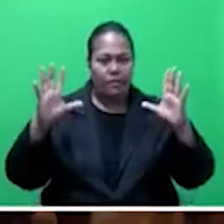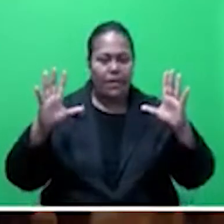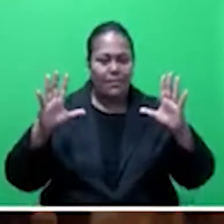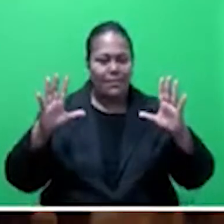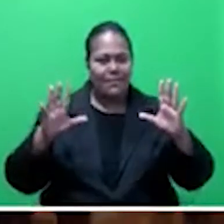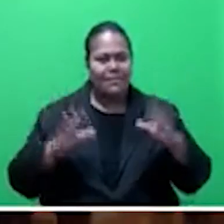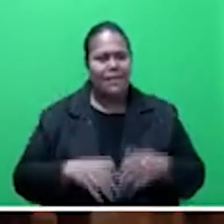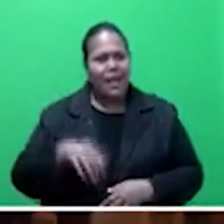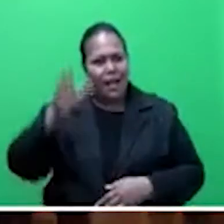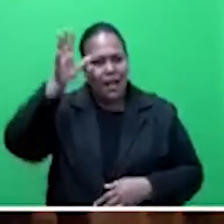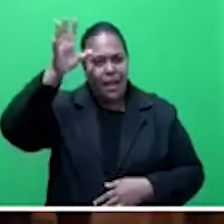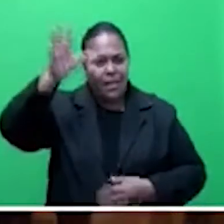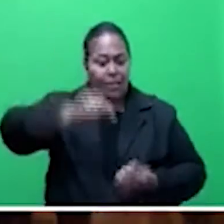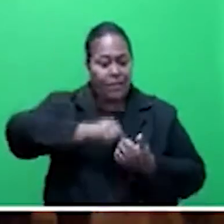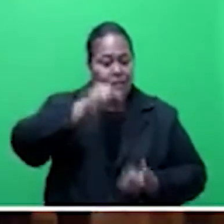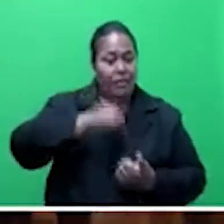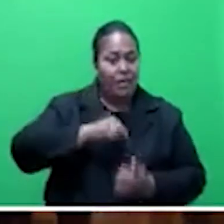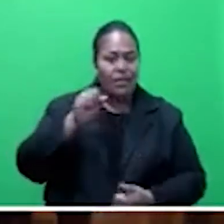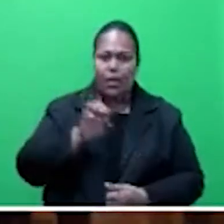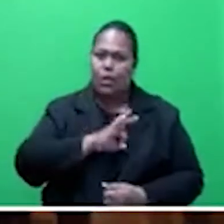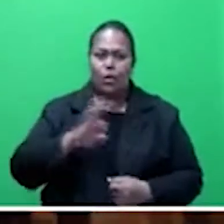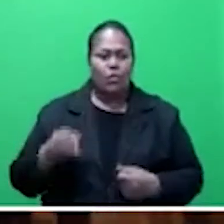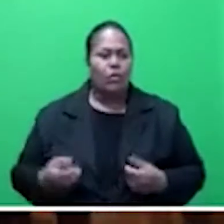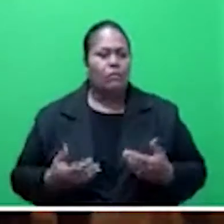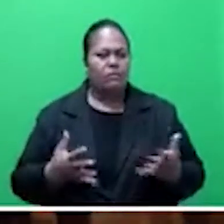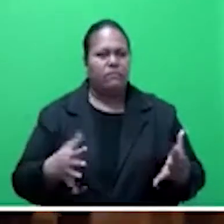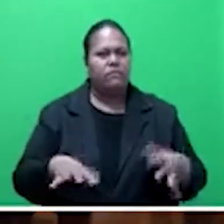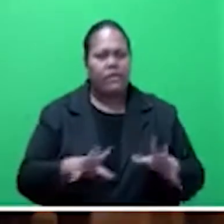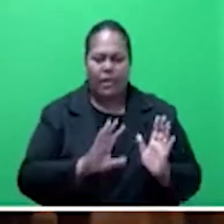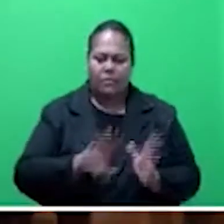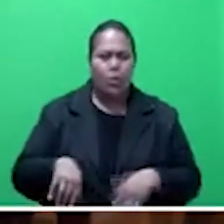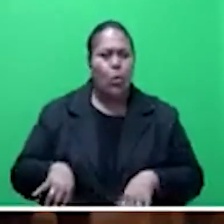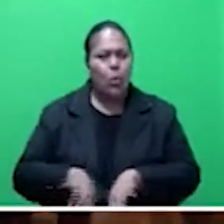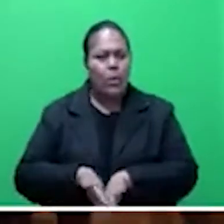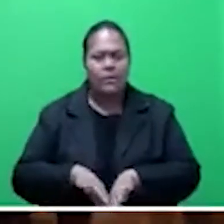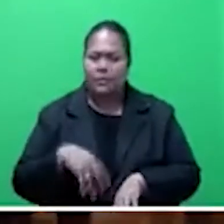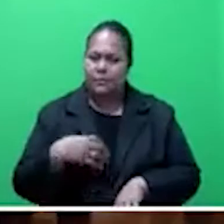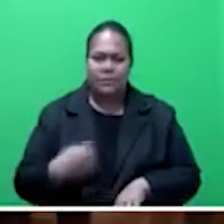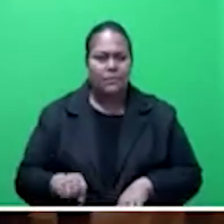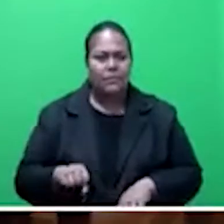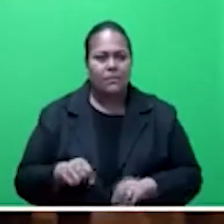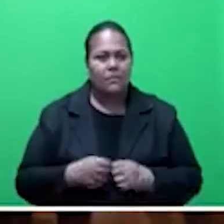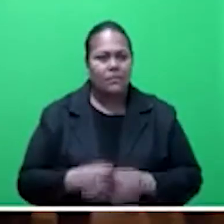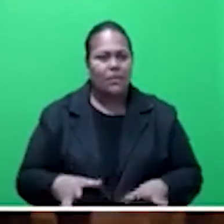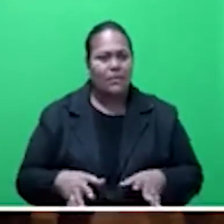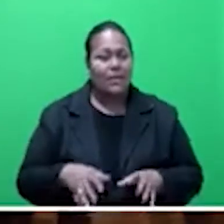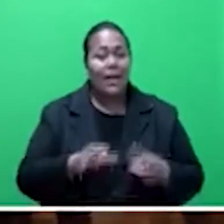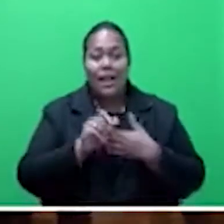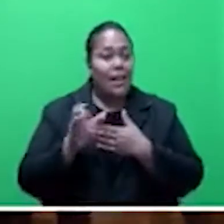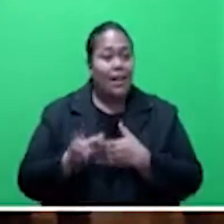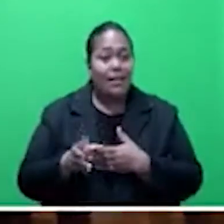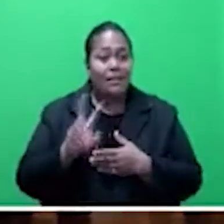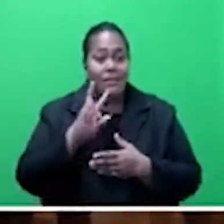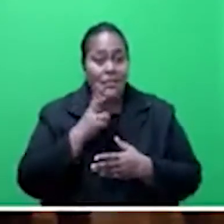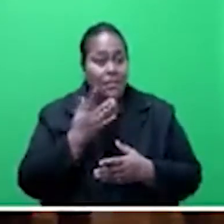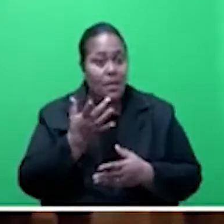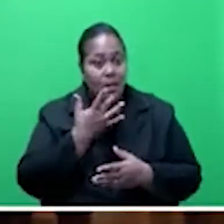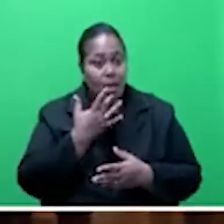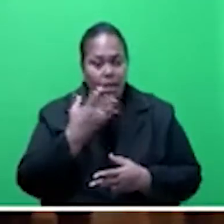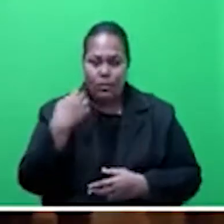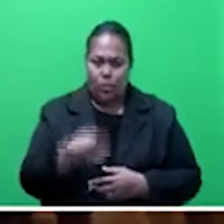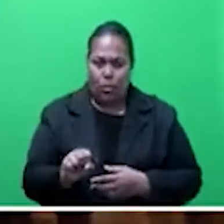on the altar of political ambition. Leaders don't lie. Leaders solve